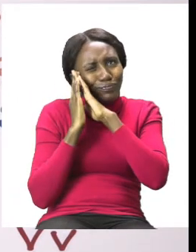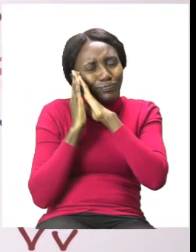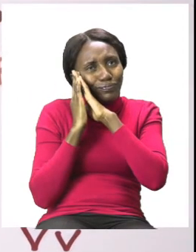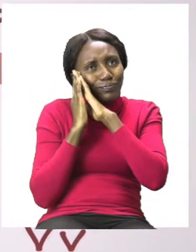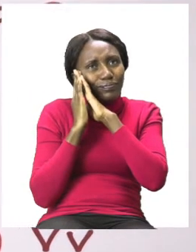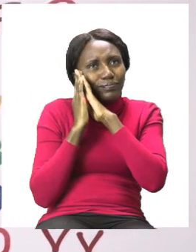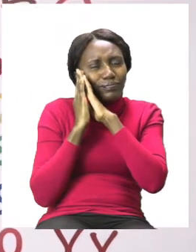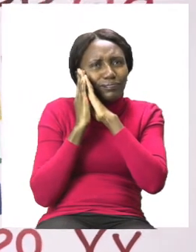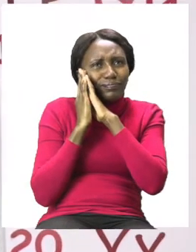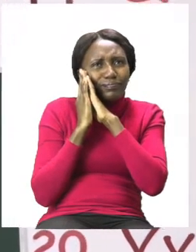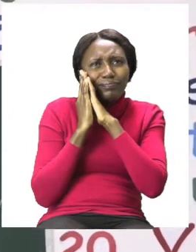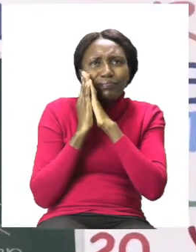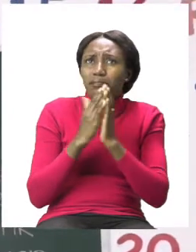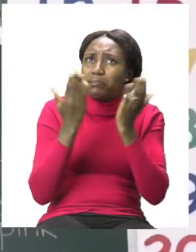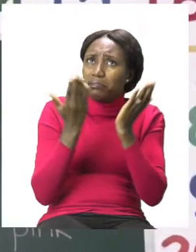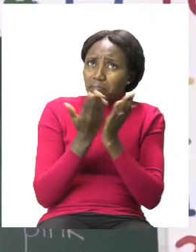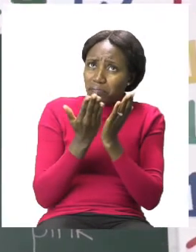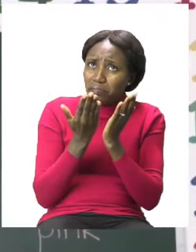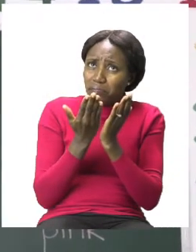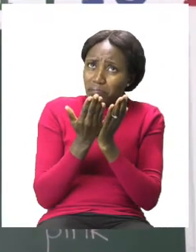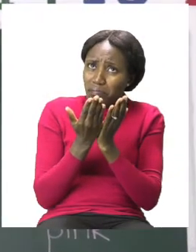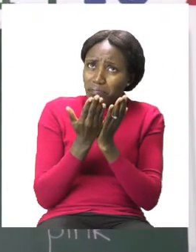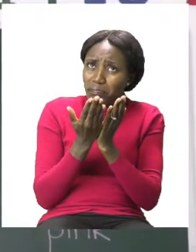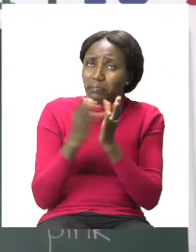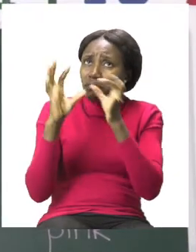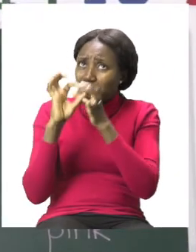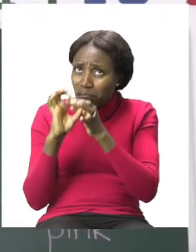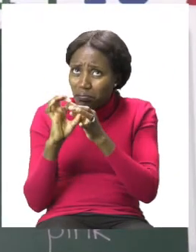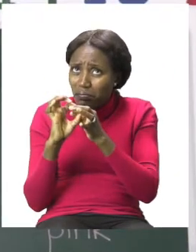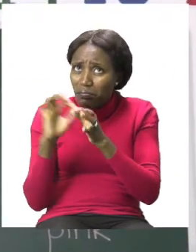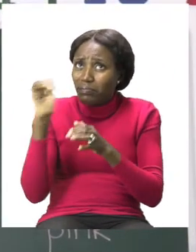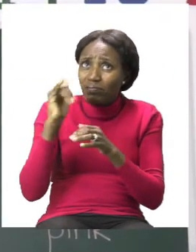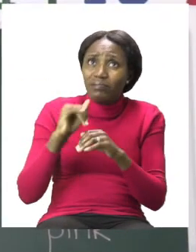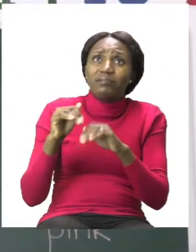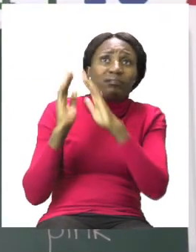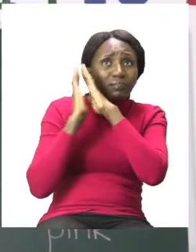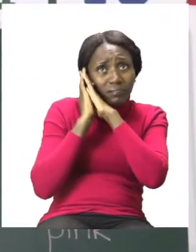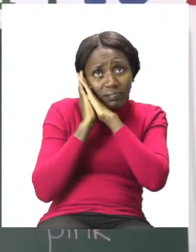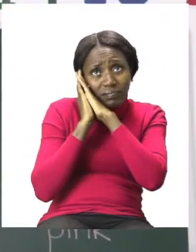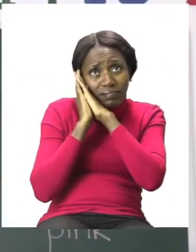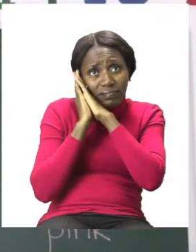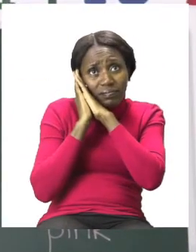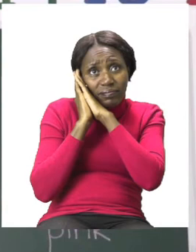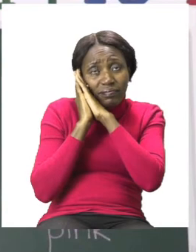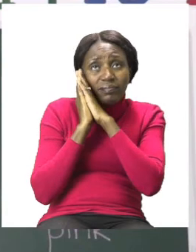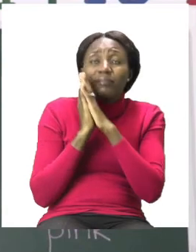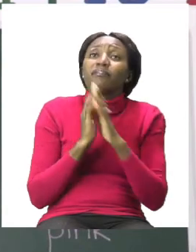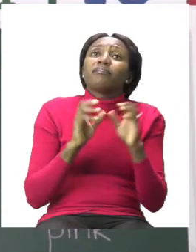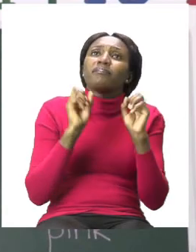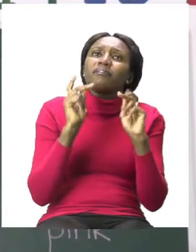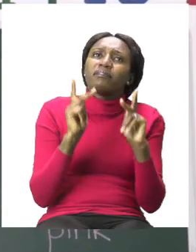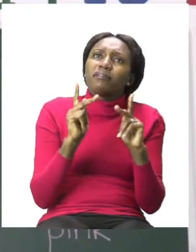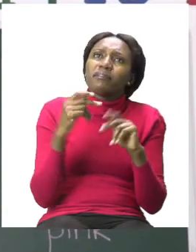we sleep do we sleep at home or do we sleep at school? Well because there is a